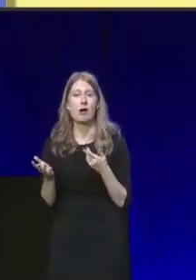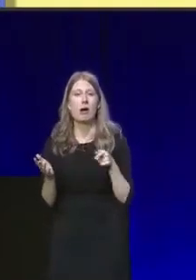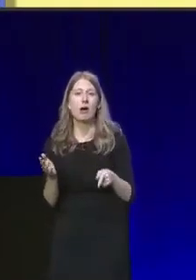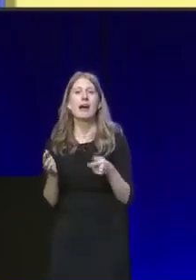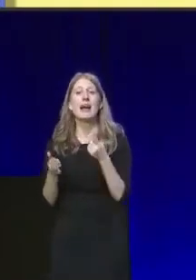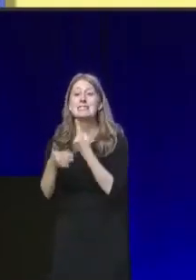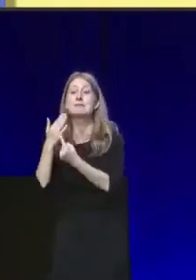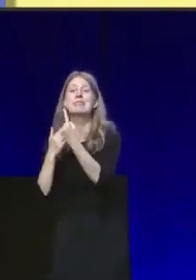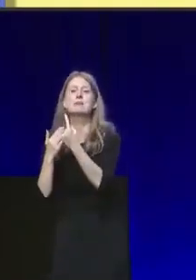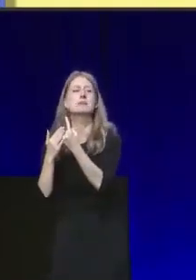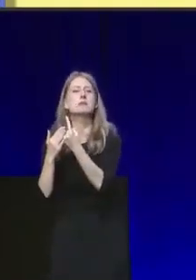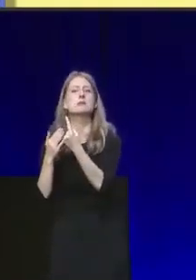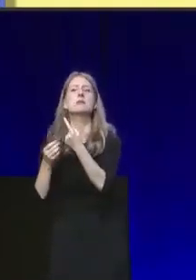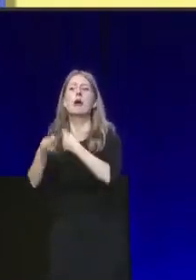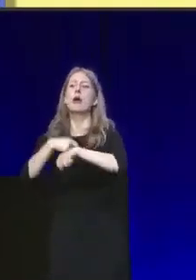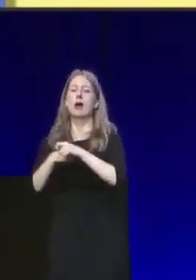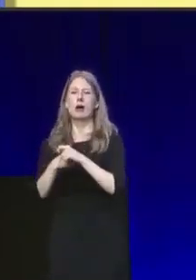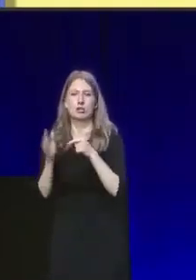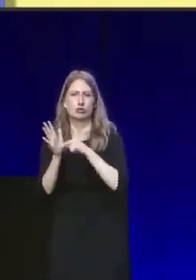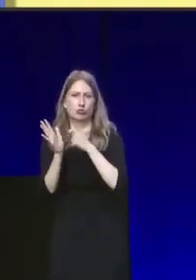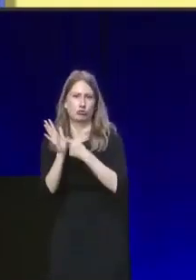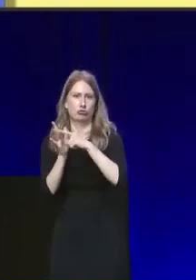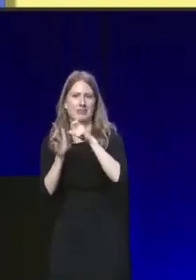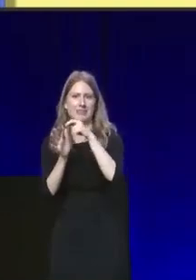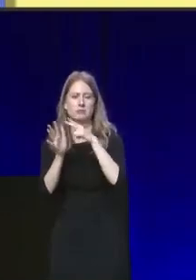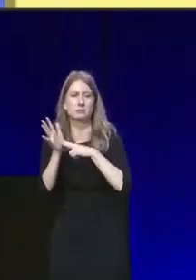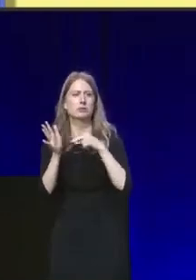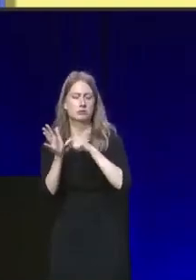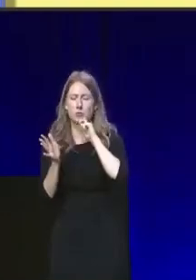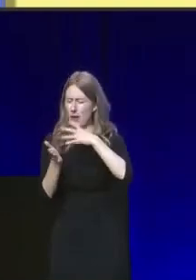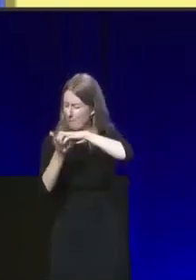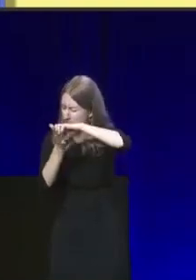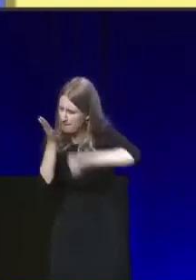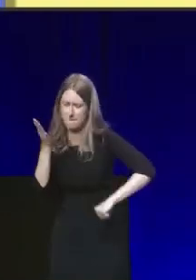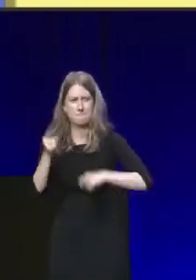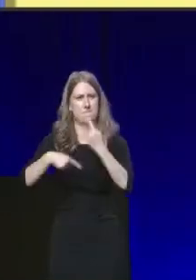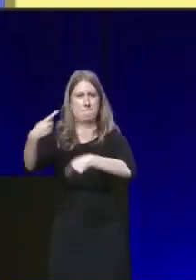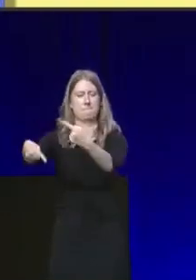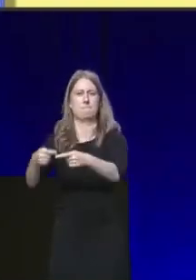will be removed from Scotland once and for all.